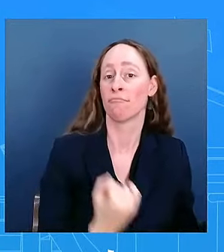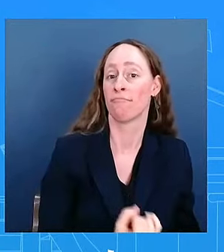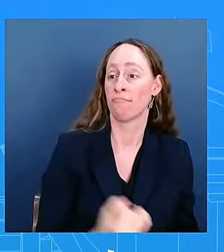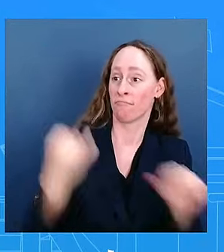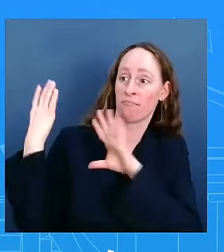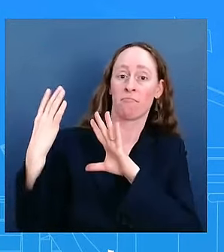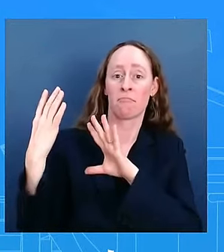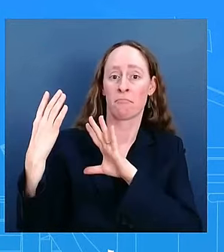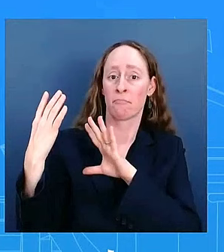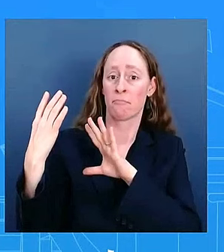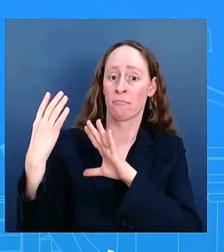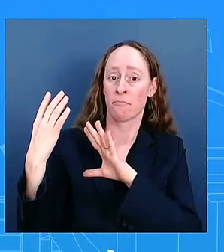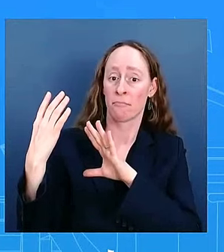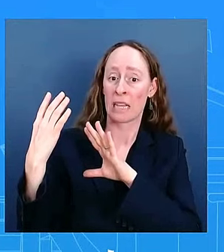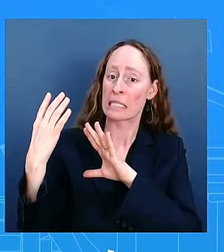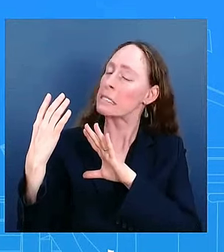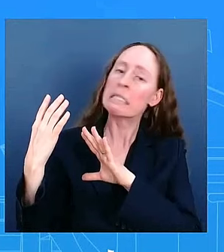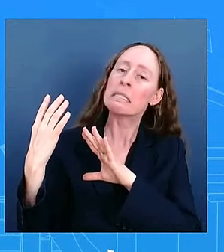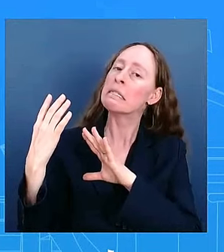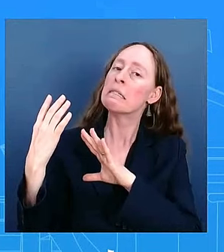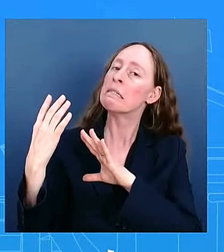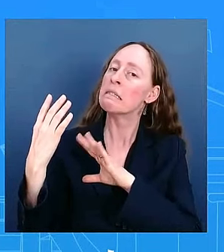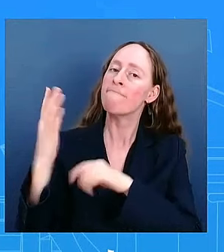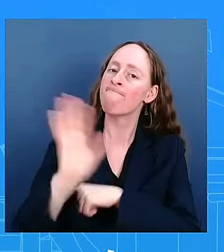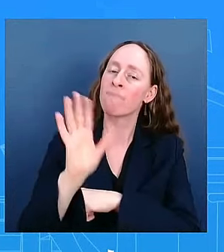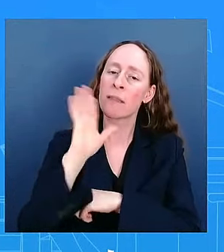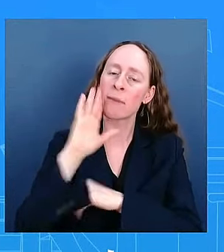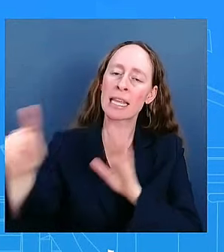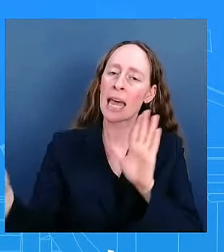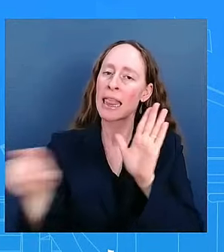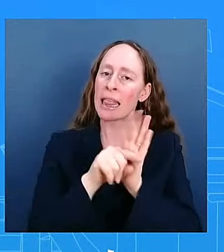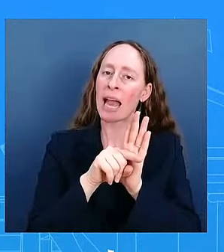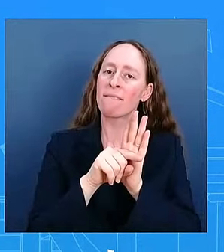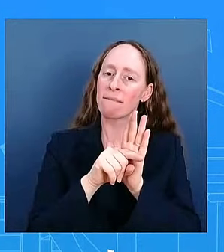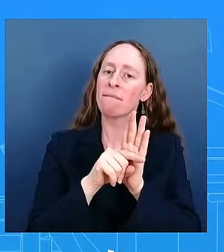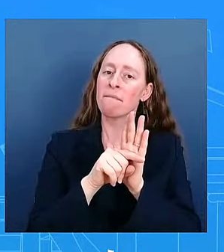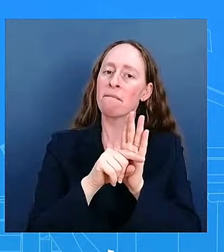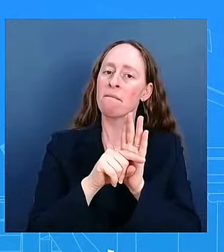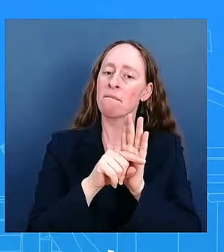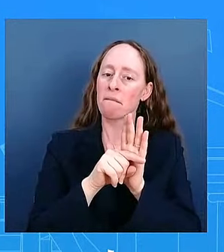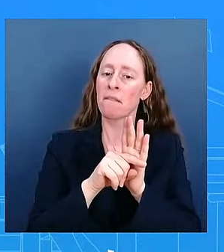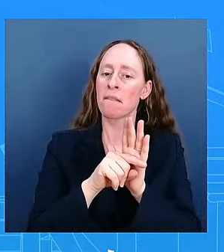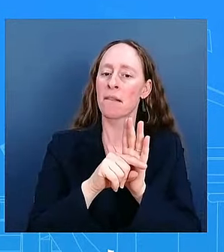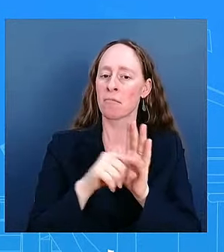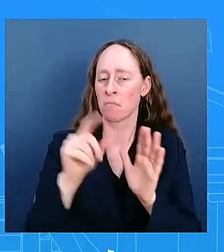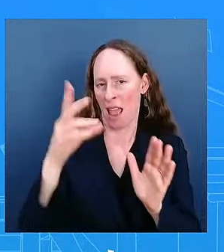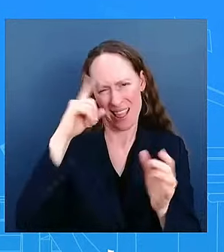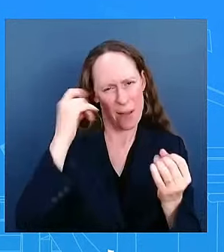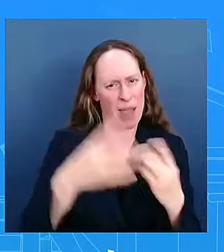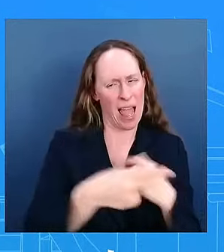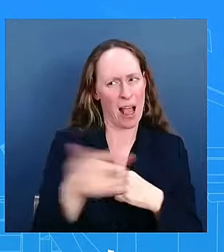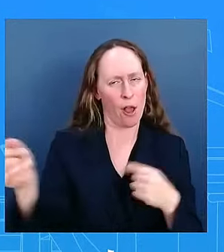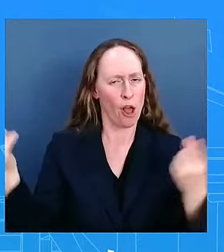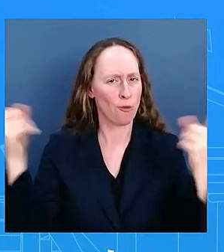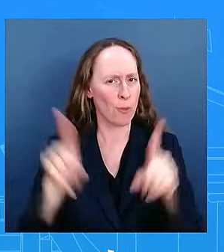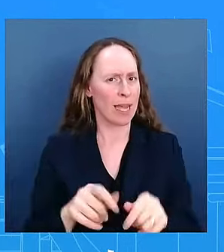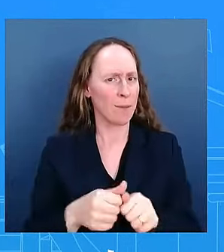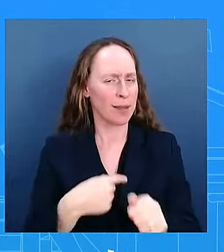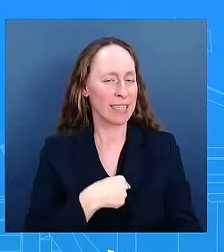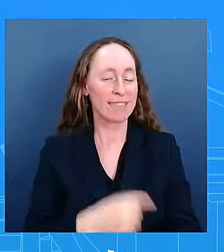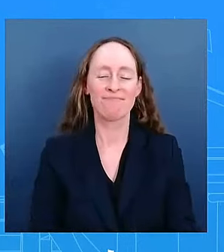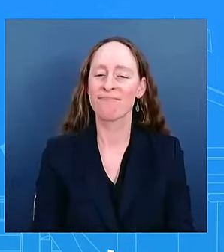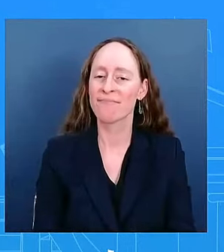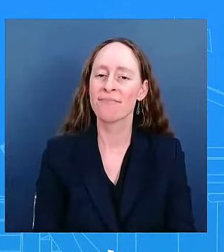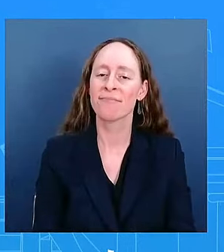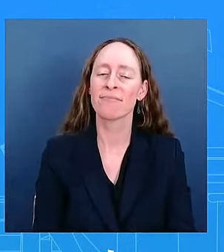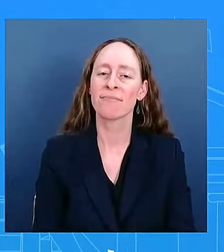on both sides of the aisle who would agree with that good quick follow-up would you would you stay on if uh if harris won and asked you